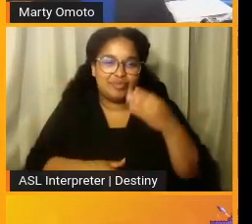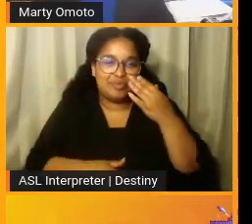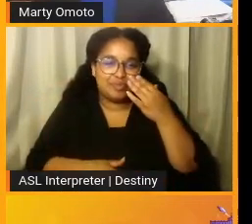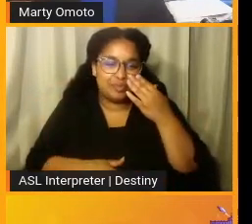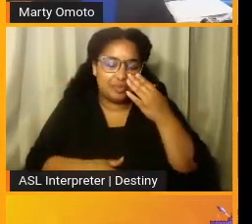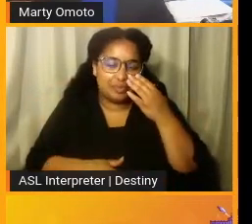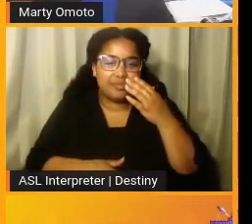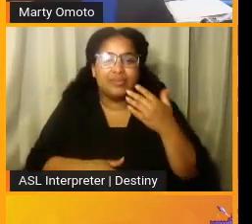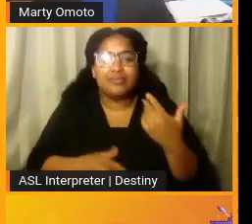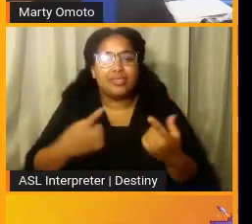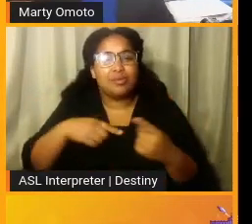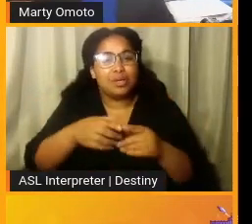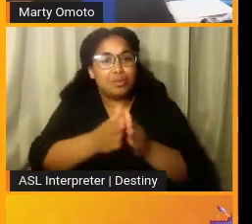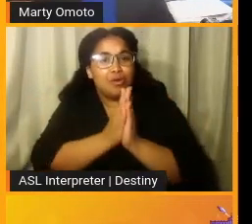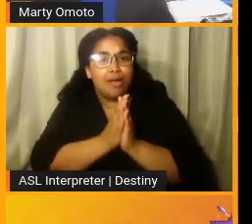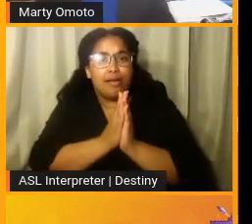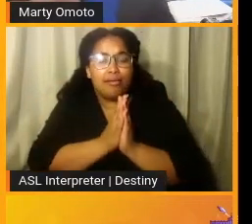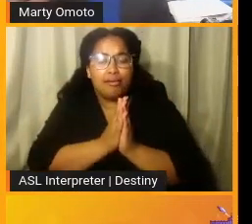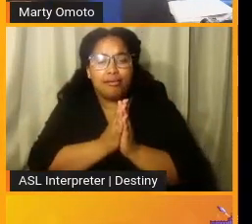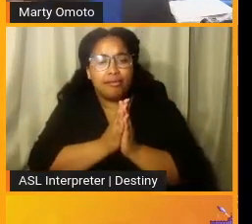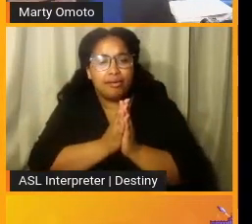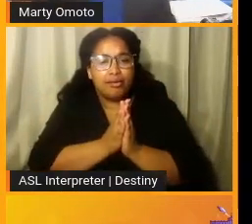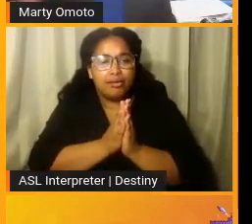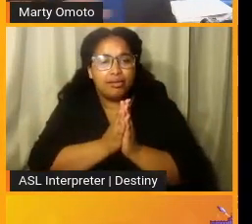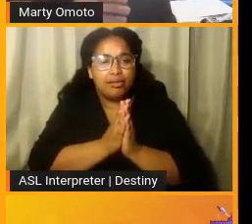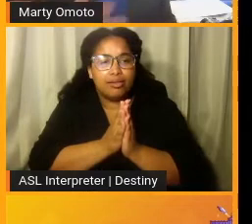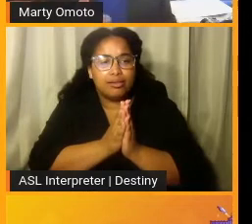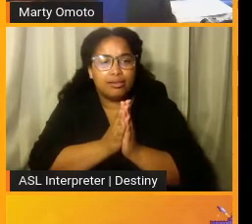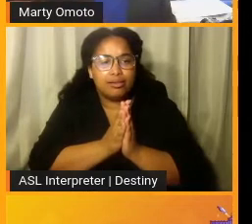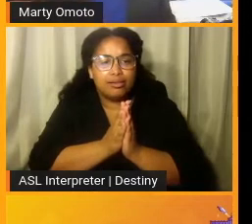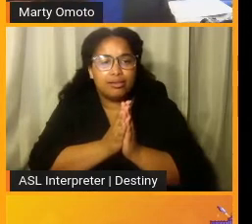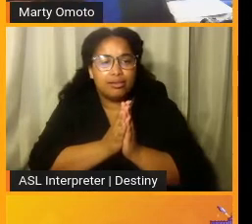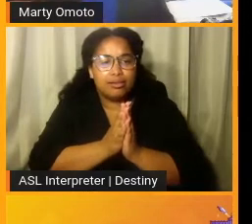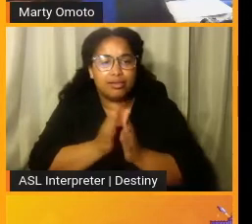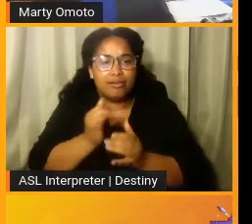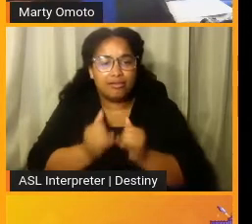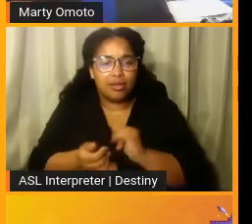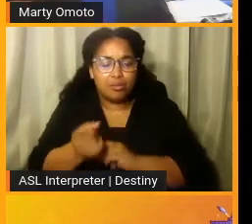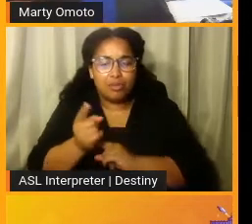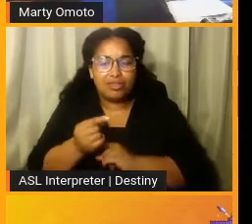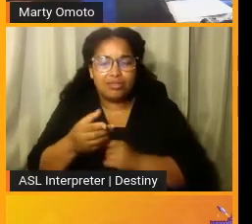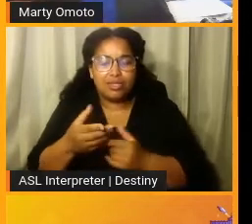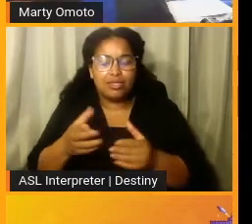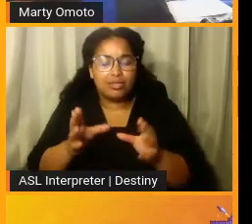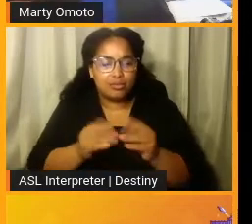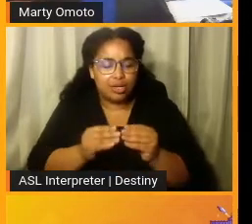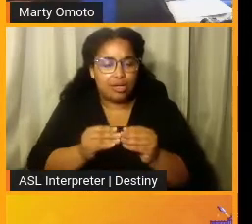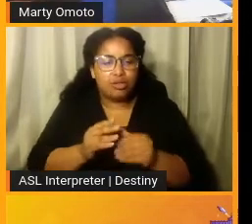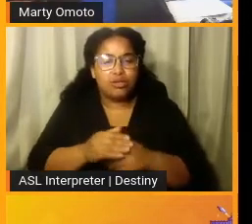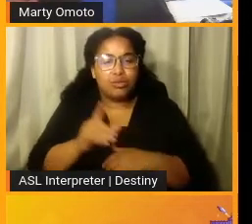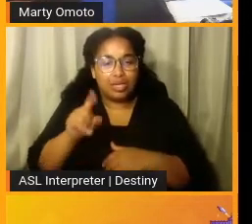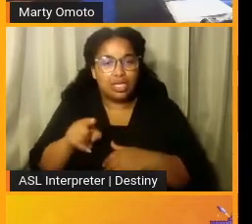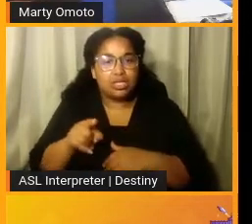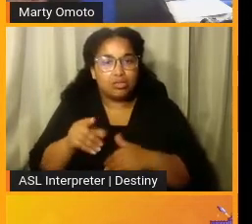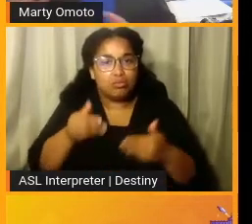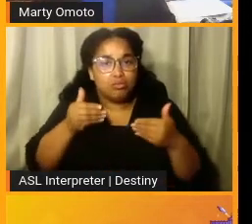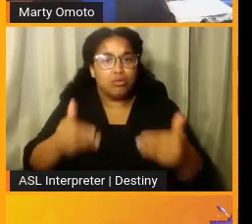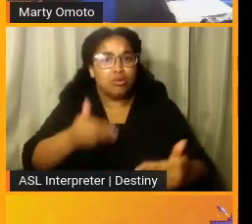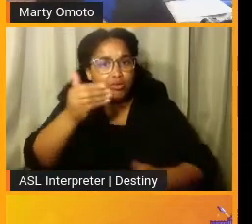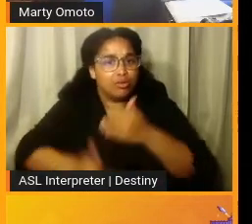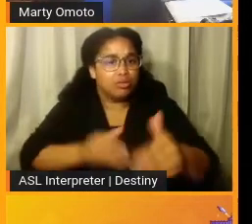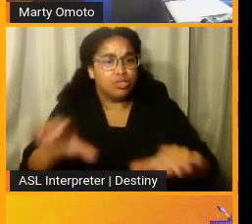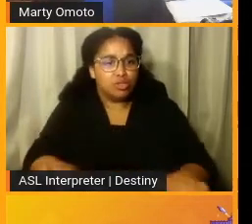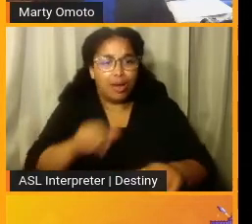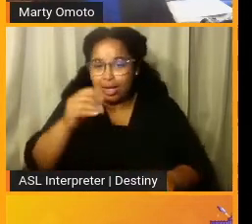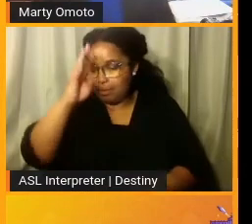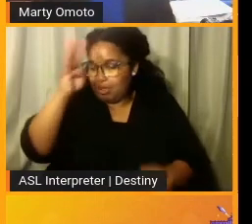And then when you pray, and as we talk in the final moments of our breakout session, you know, we need to move our feet, which isn't, I didn't make